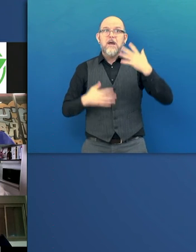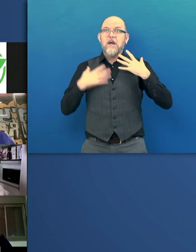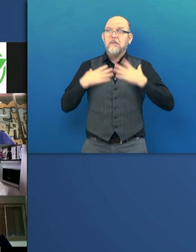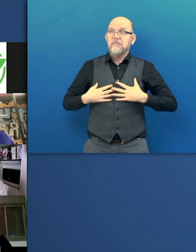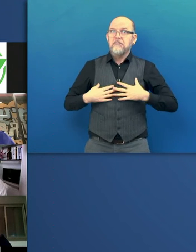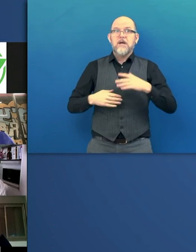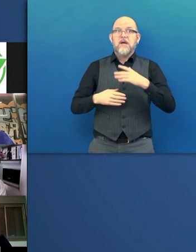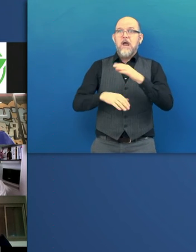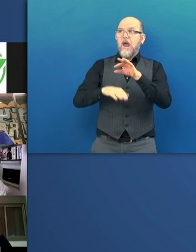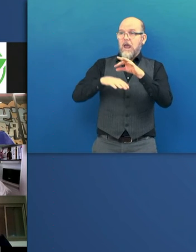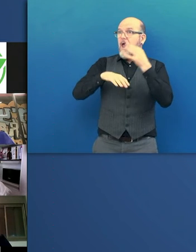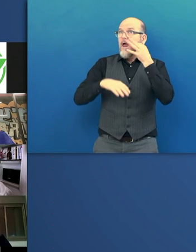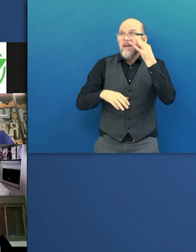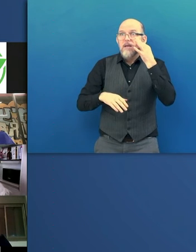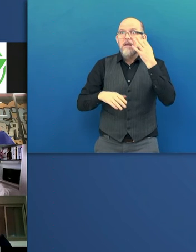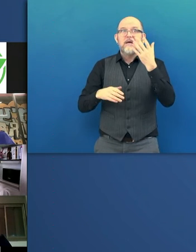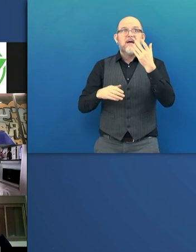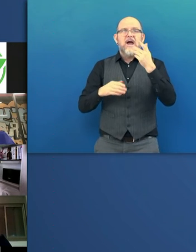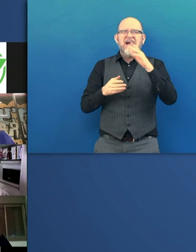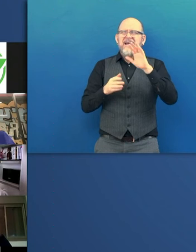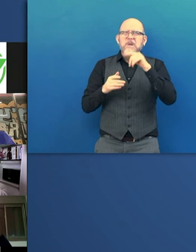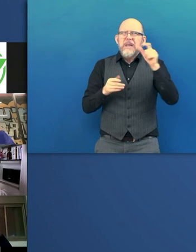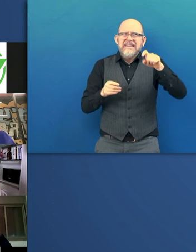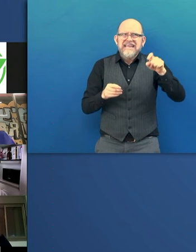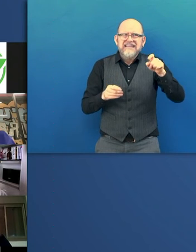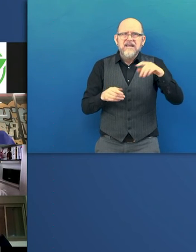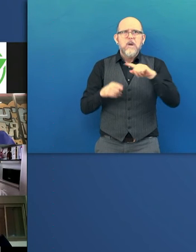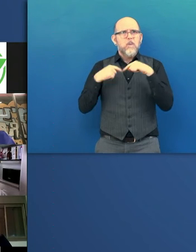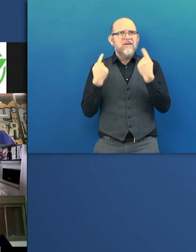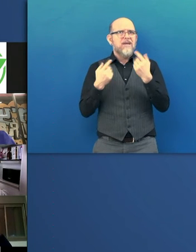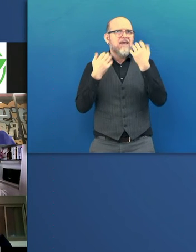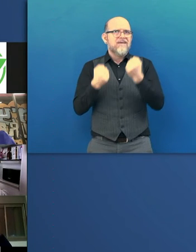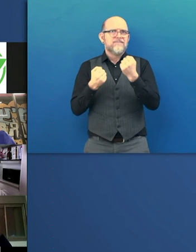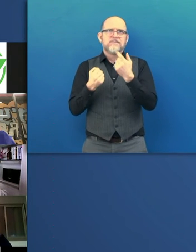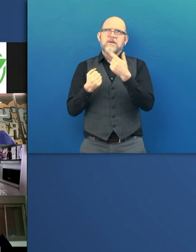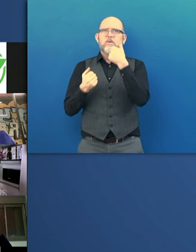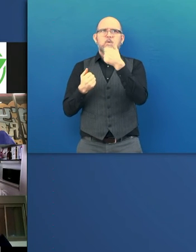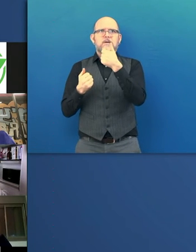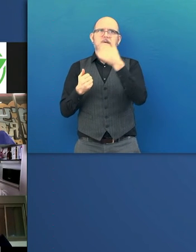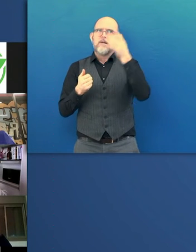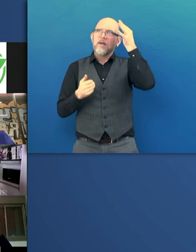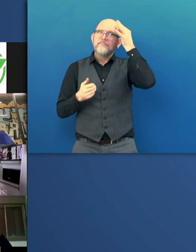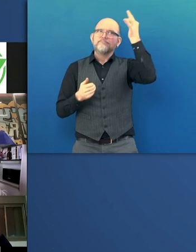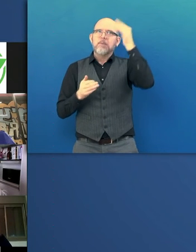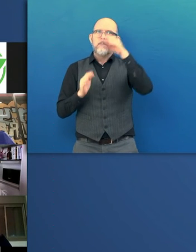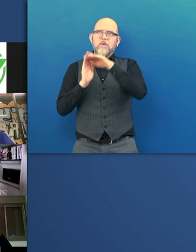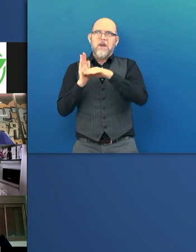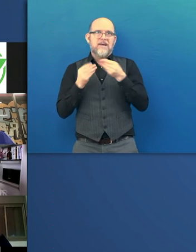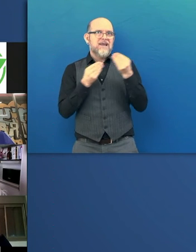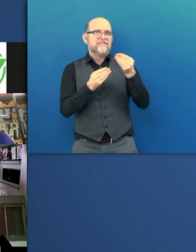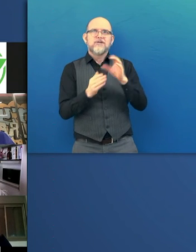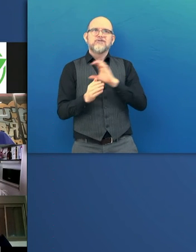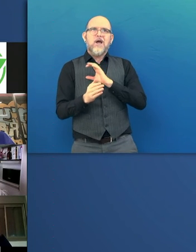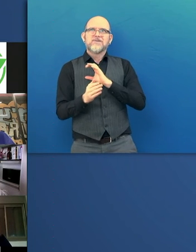And so we create a really great opportunity for these specific users.